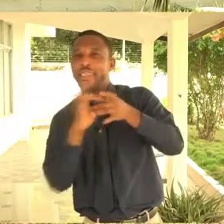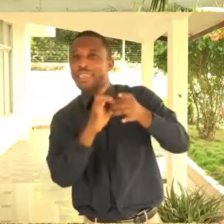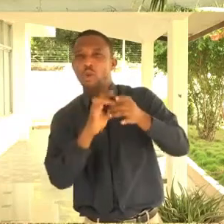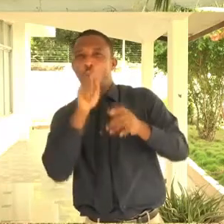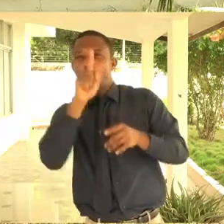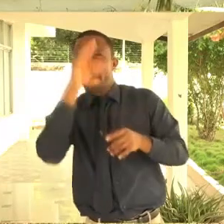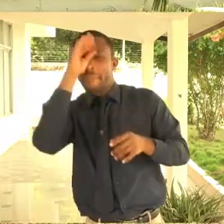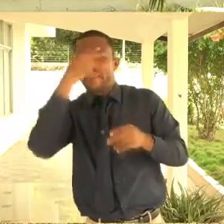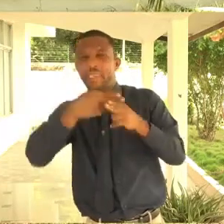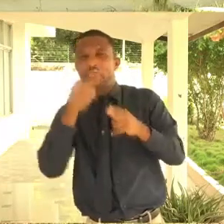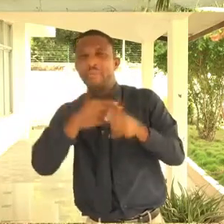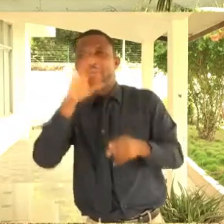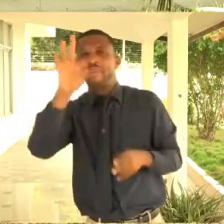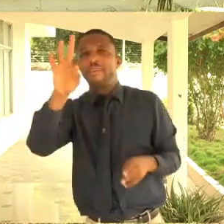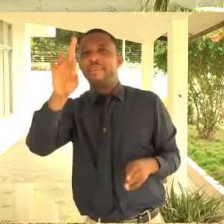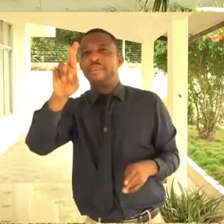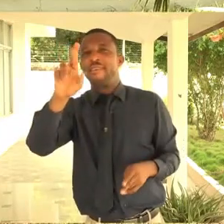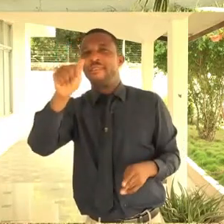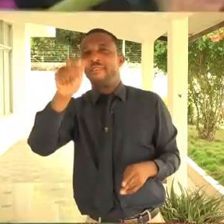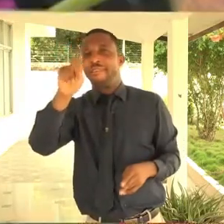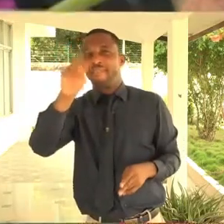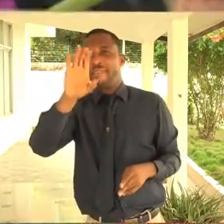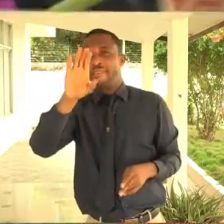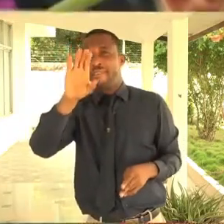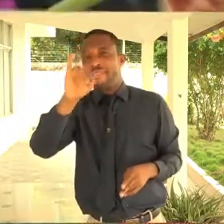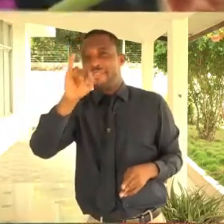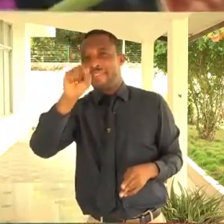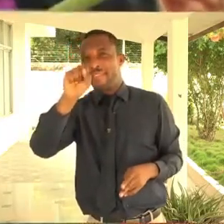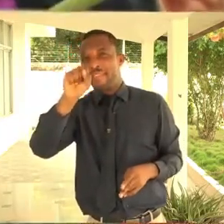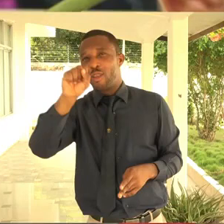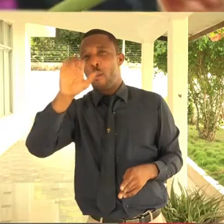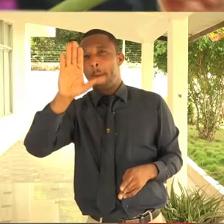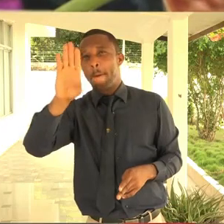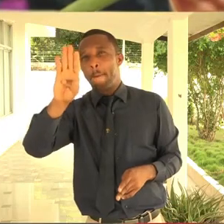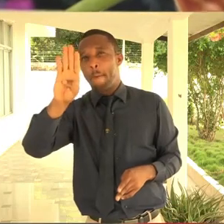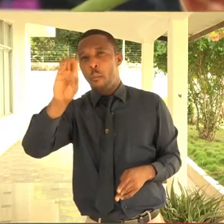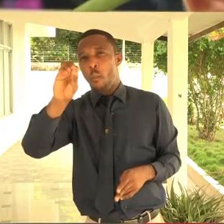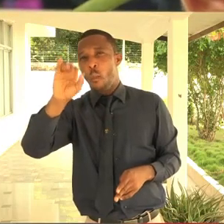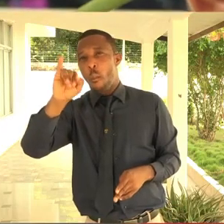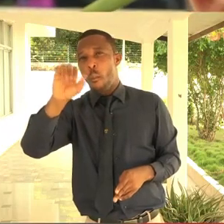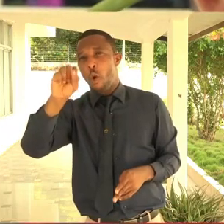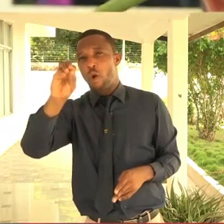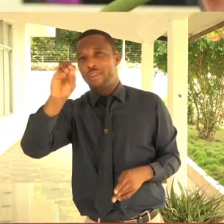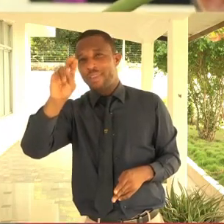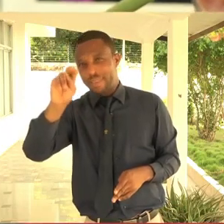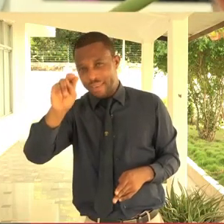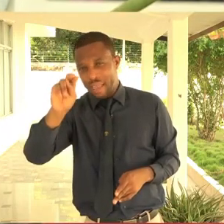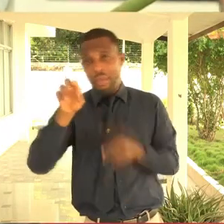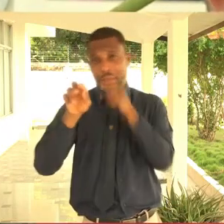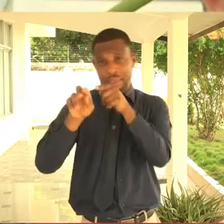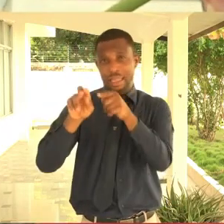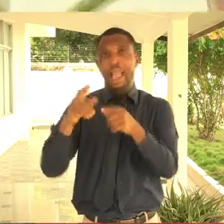nineties, the late Francis Boyson. So we did that, that thing together. And it was, it was quite,